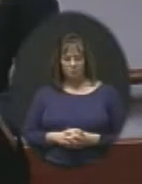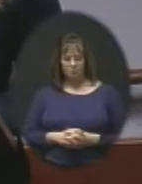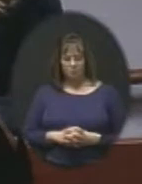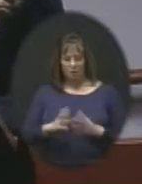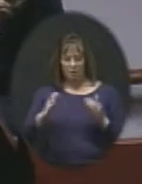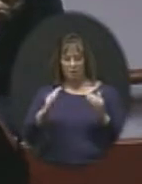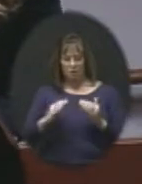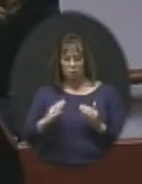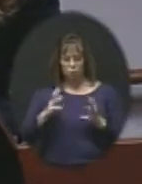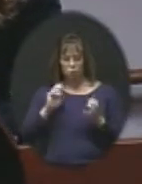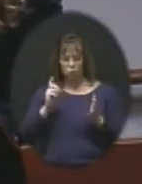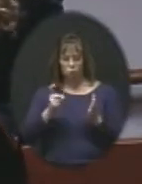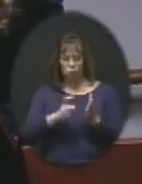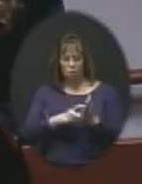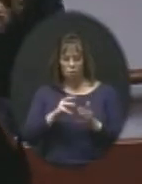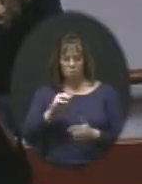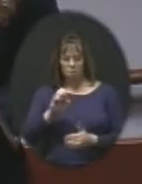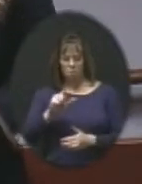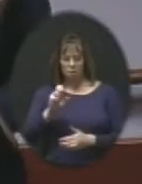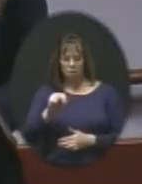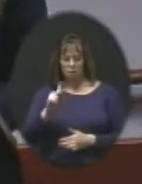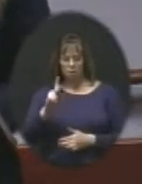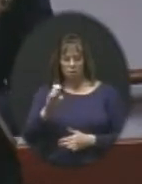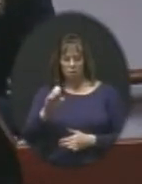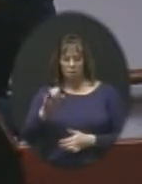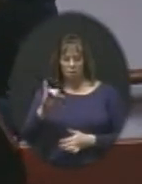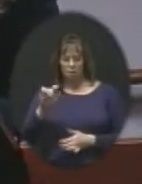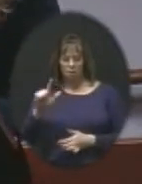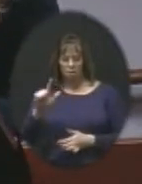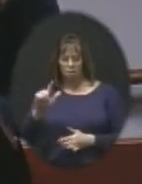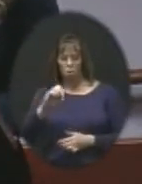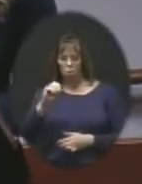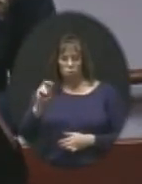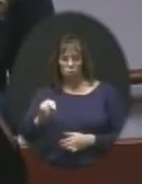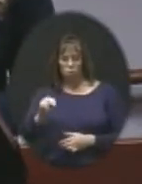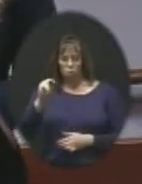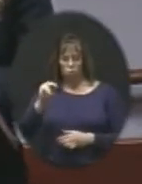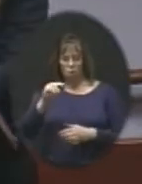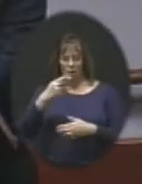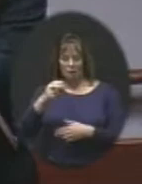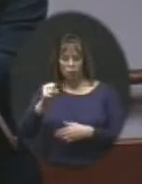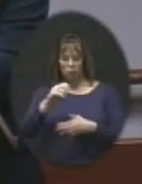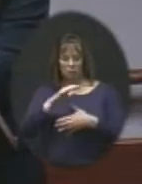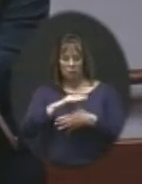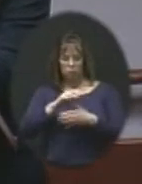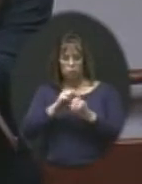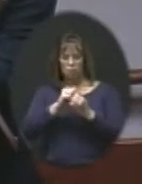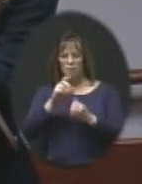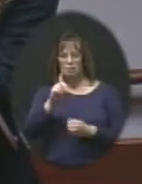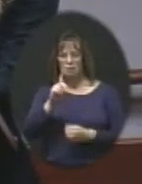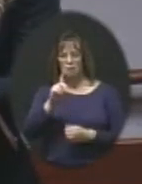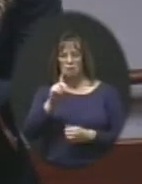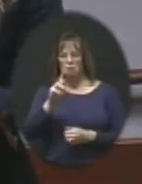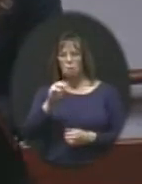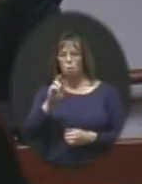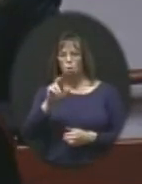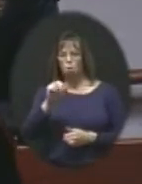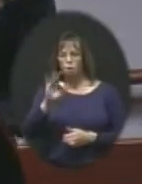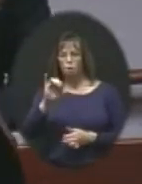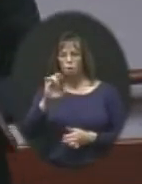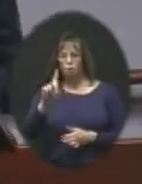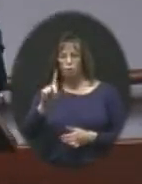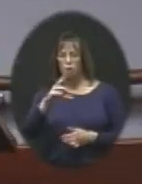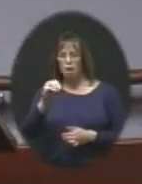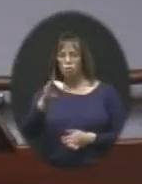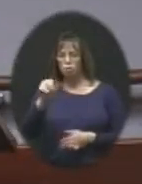Next we would like to recognize Megan Kyle, Olathe North High School senior. Megan, if you could come forward along with Principal David Morford and Band Director Justin